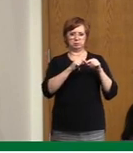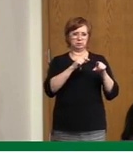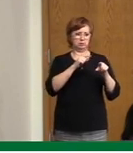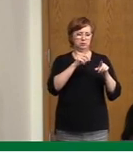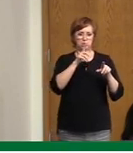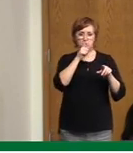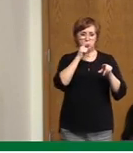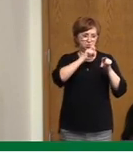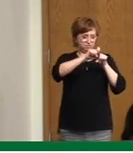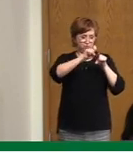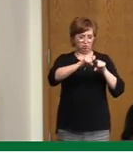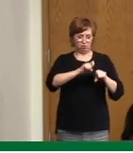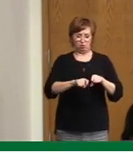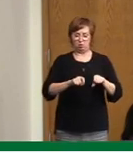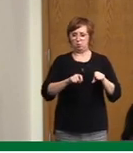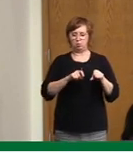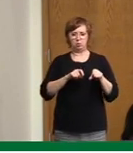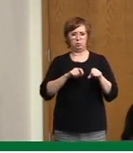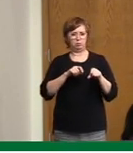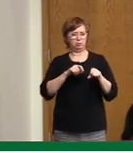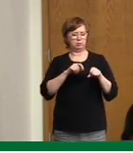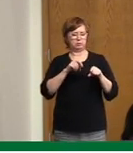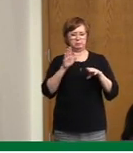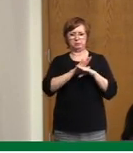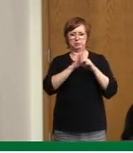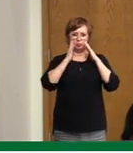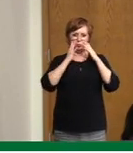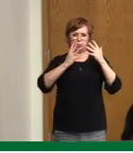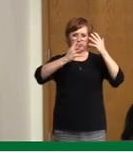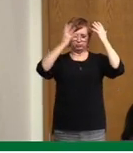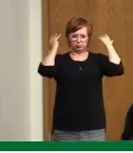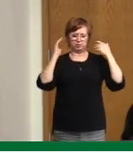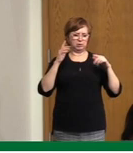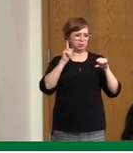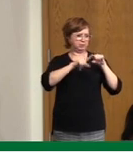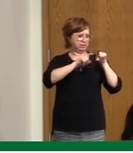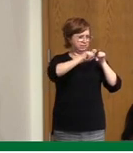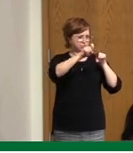thing. So why is this a problem and what's being done to fix it?